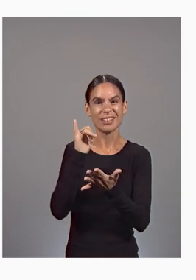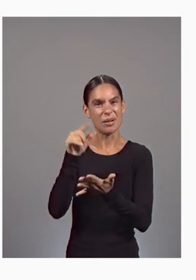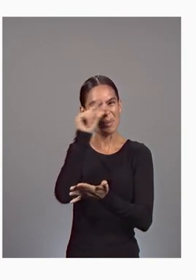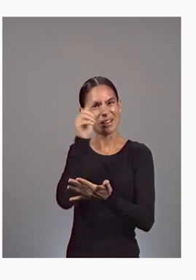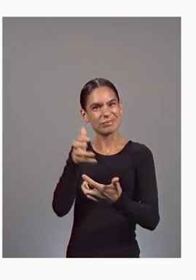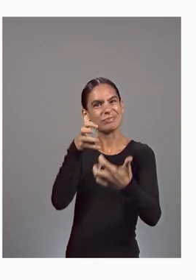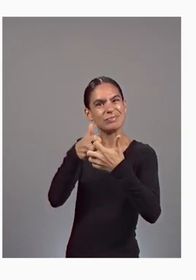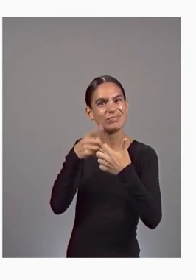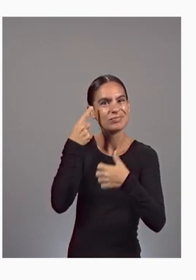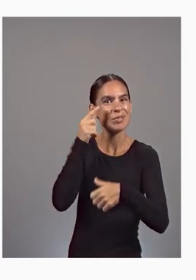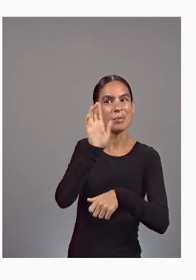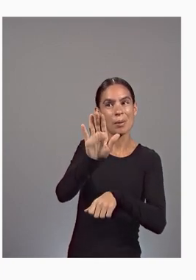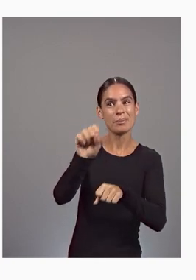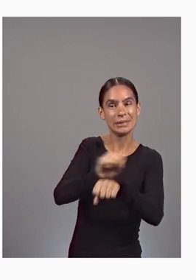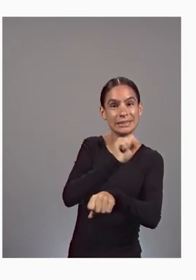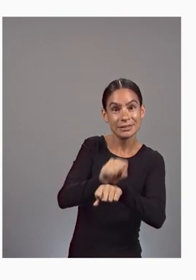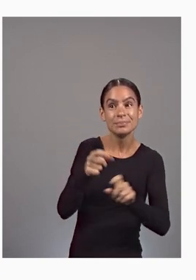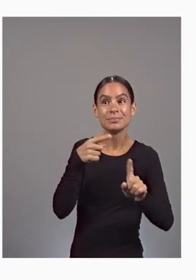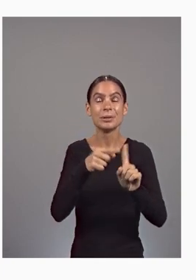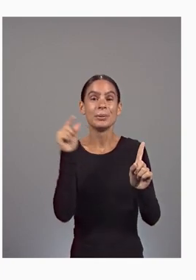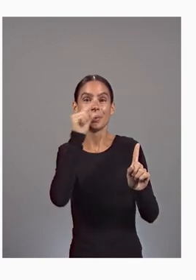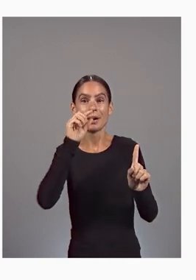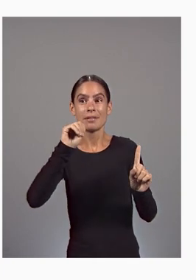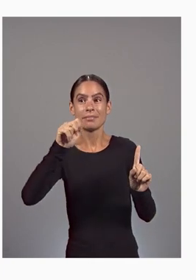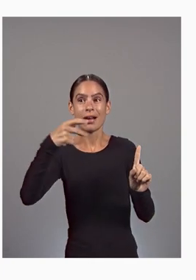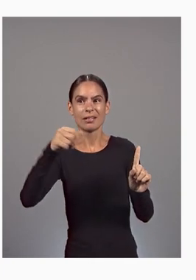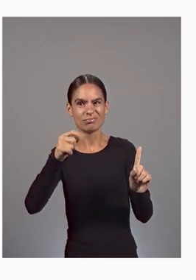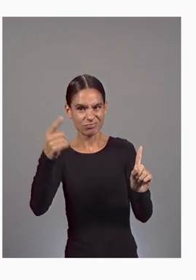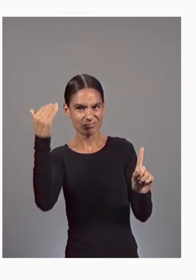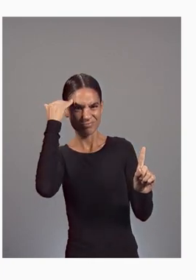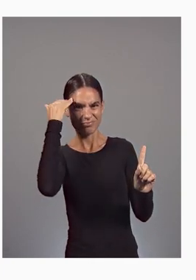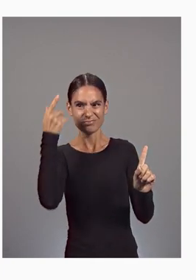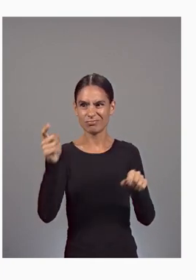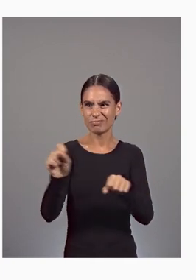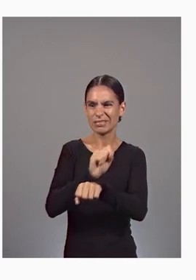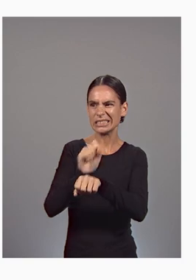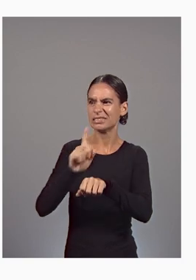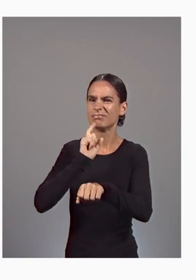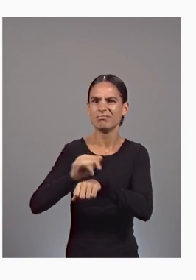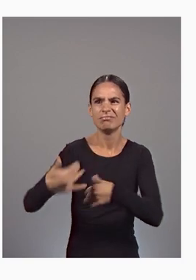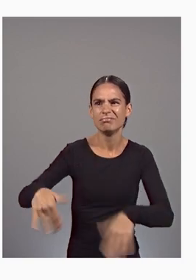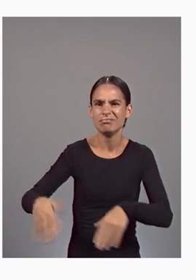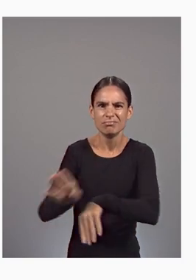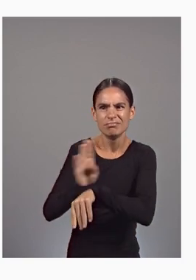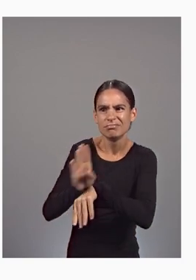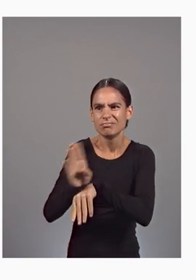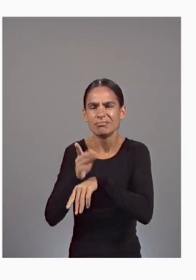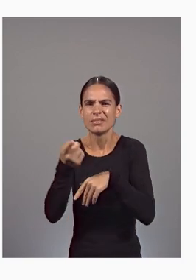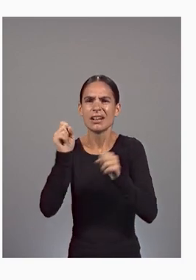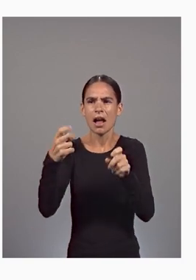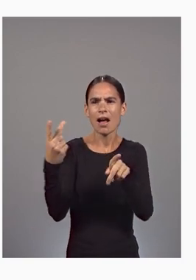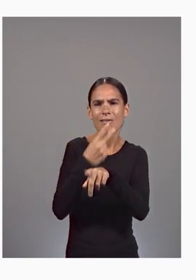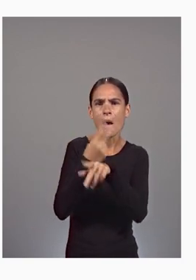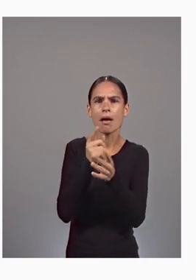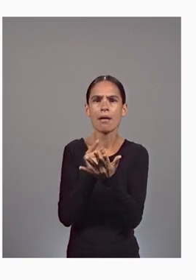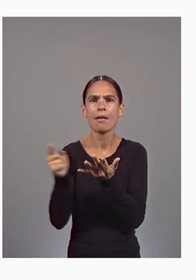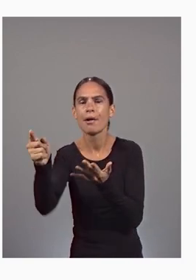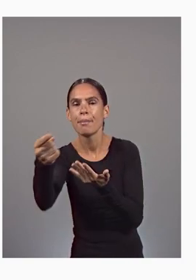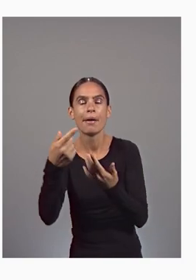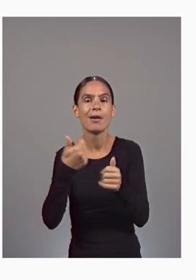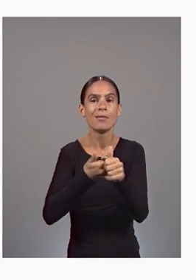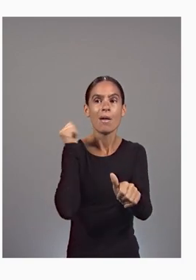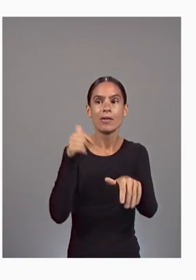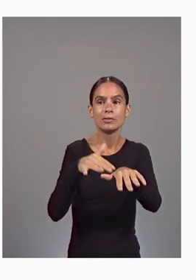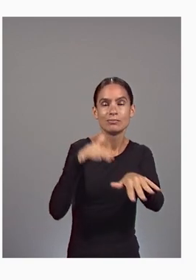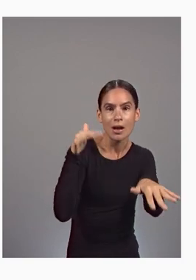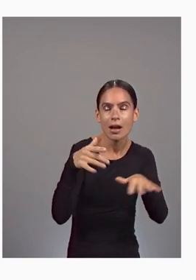Google Maps, you know if a restaurant is busy before you go, or you can get rerouted around a traffic jam. Looker will help you connect similar dots in a predictive